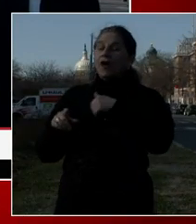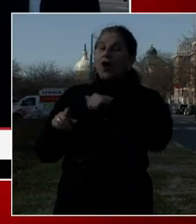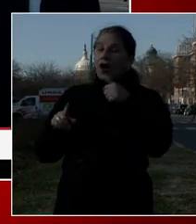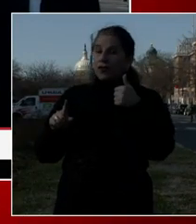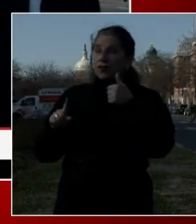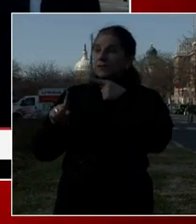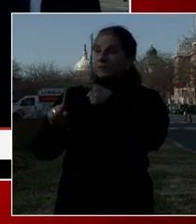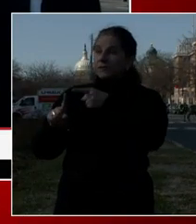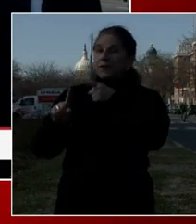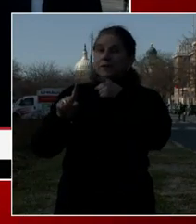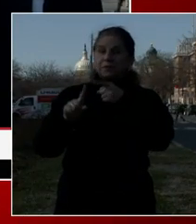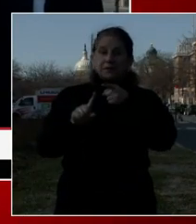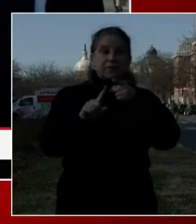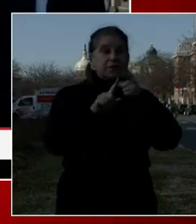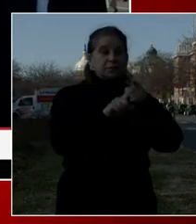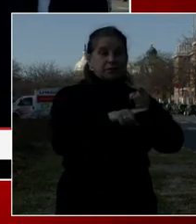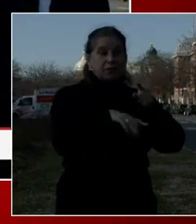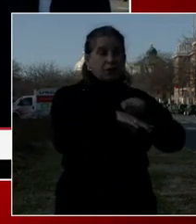the federal enclave?